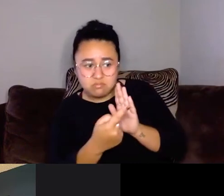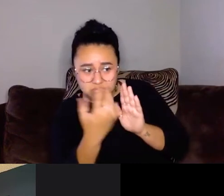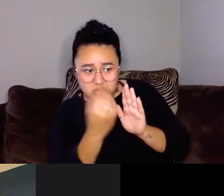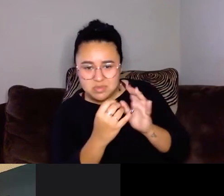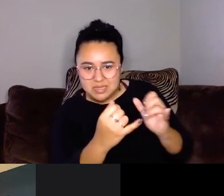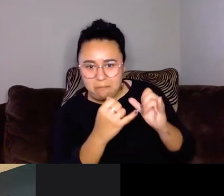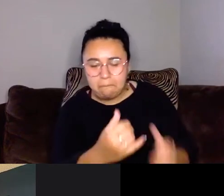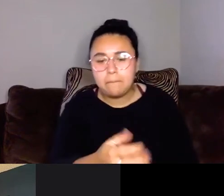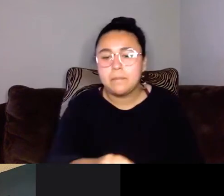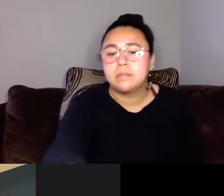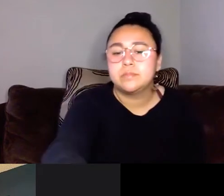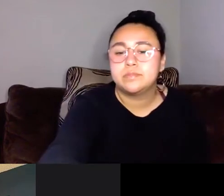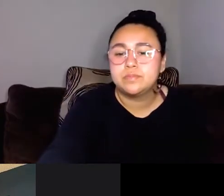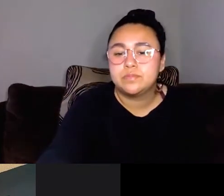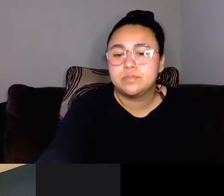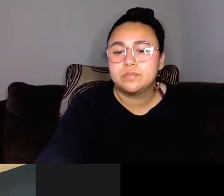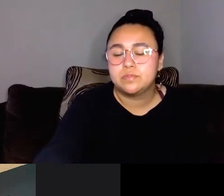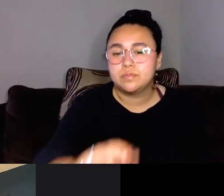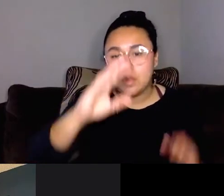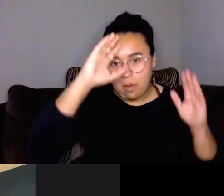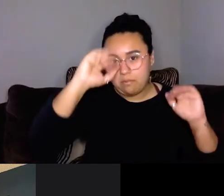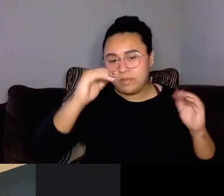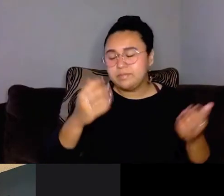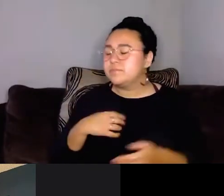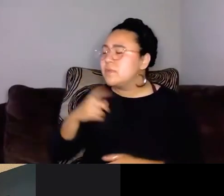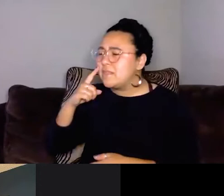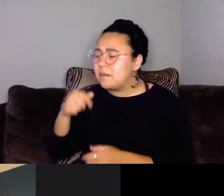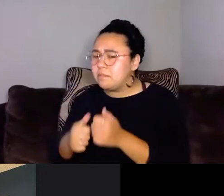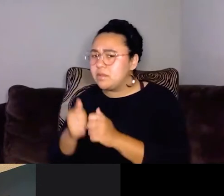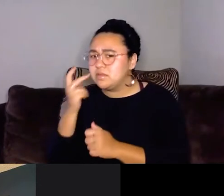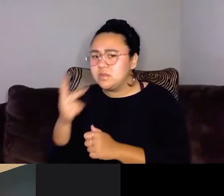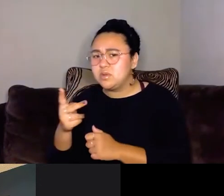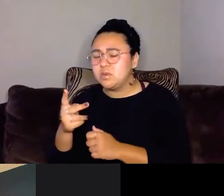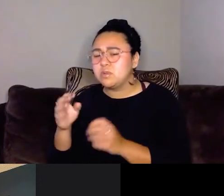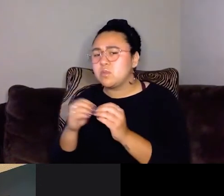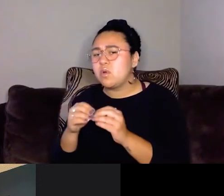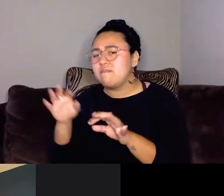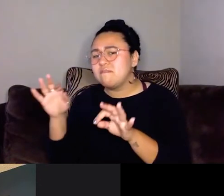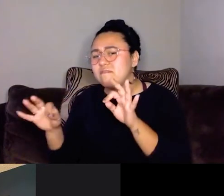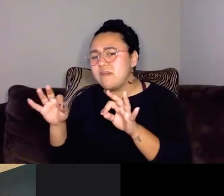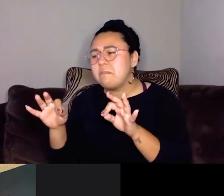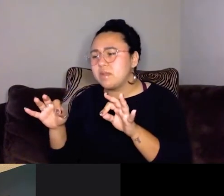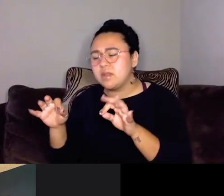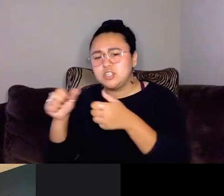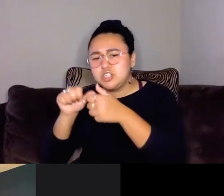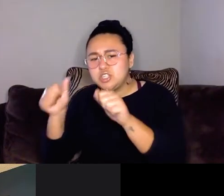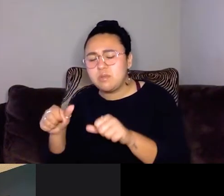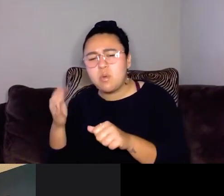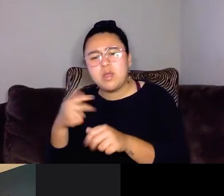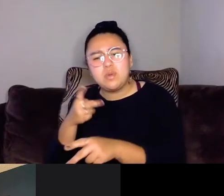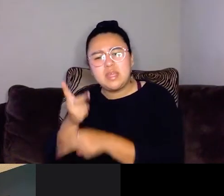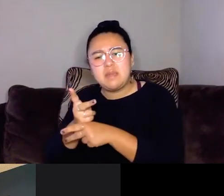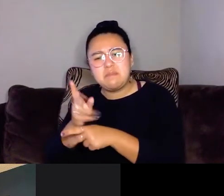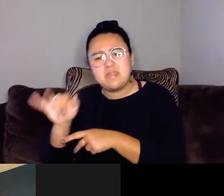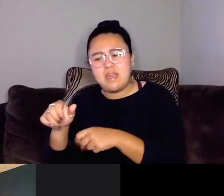And I think I've mostly seen pictures of you of the feminine form. Is there a reason why you stick with the feminine form?